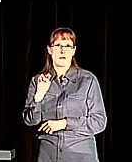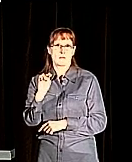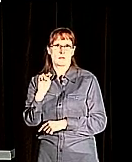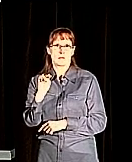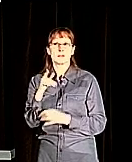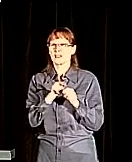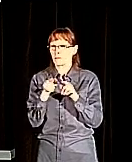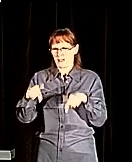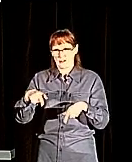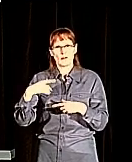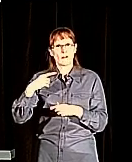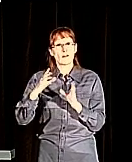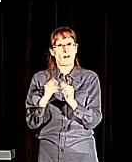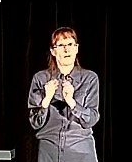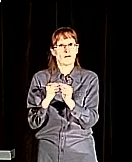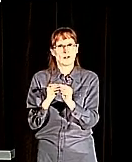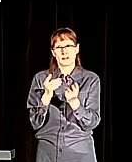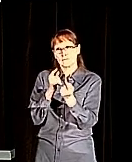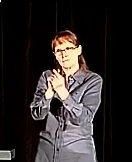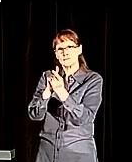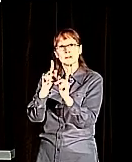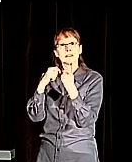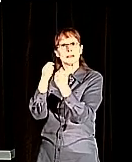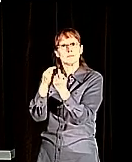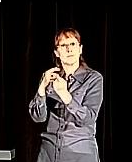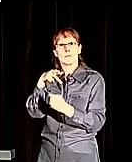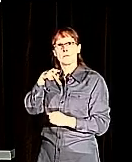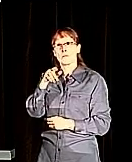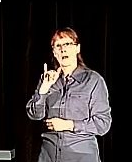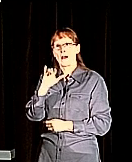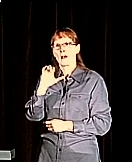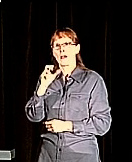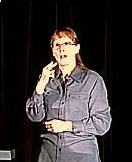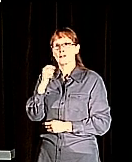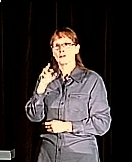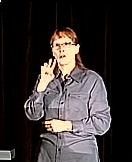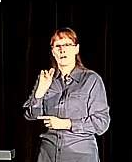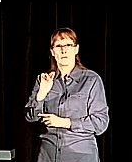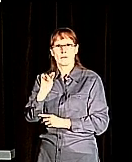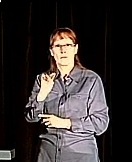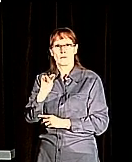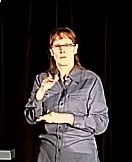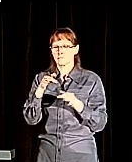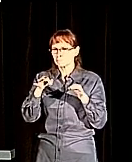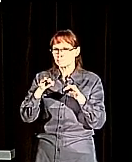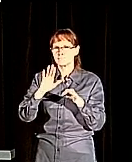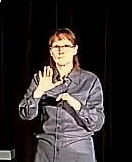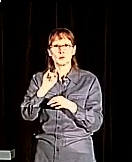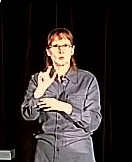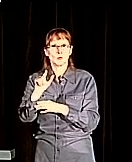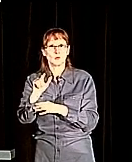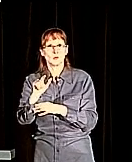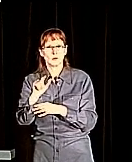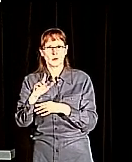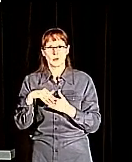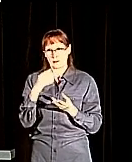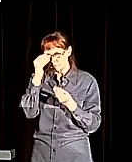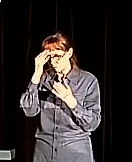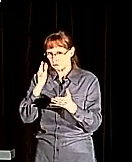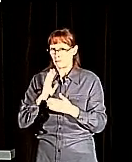they were able to, like, you know, this tool has been really great for us. They have an educational edition. Our programmers have been very happy with it.